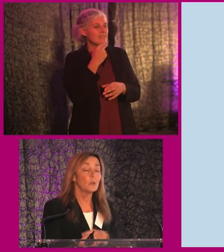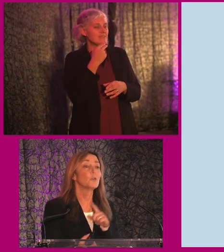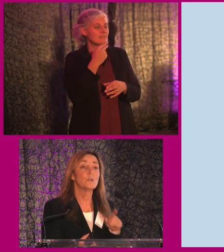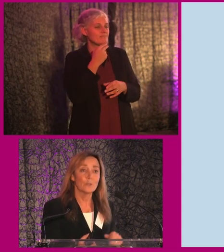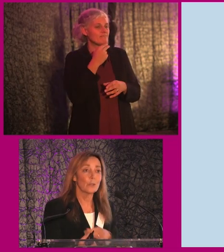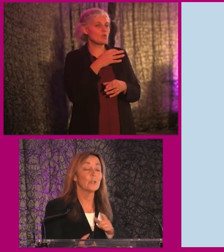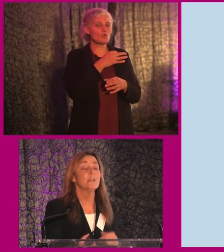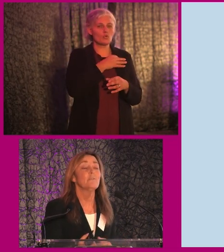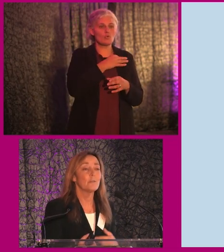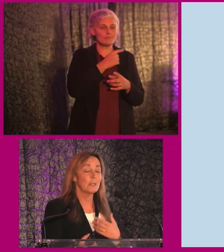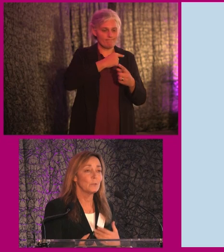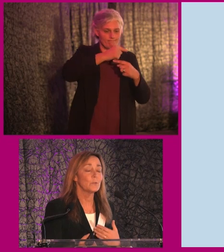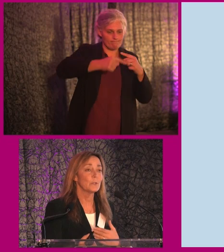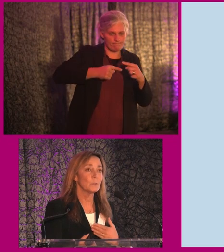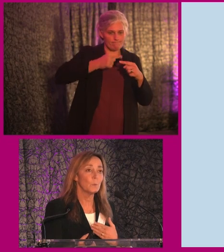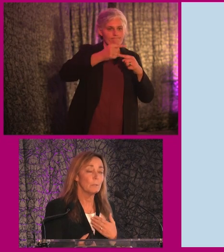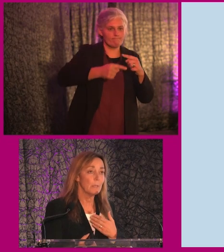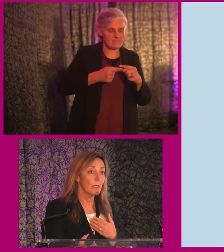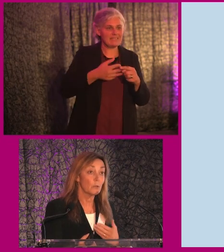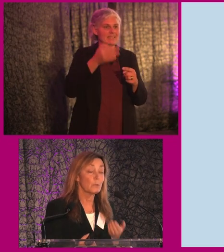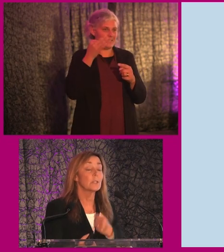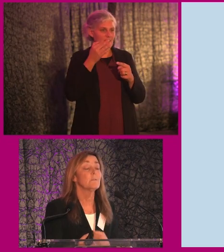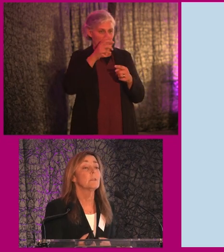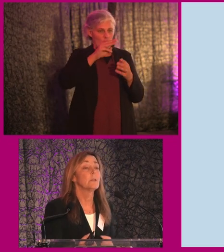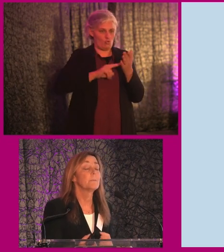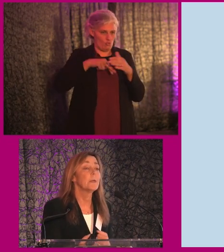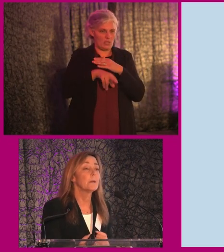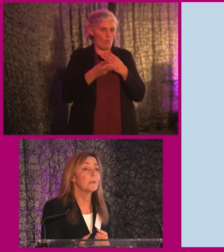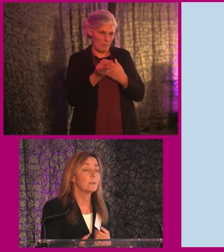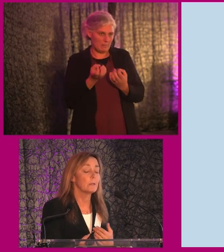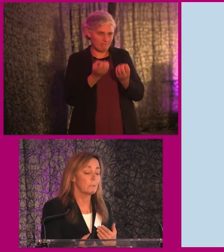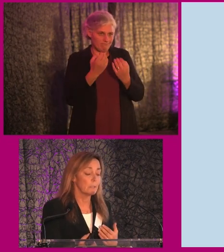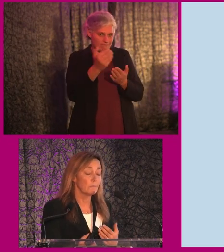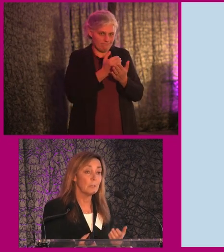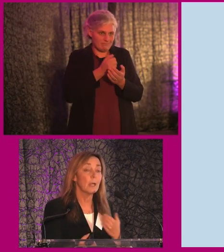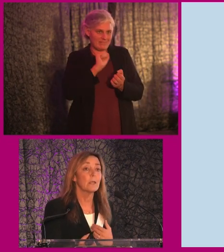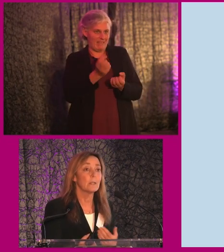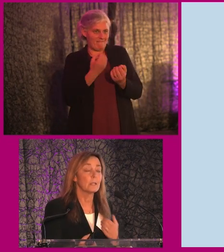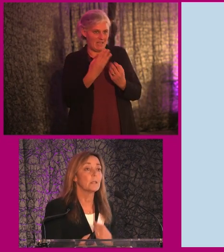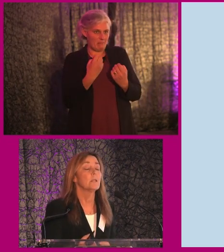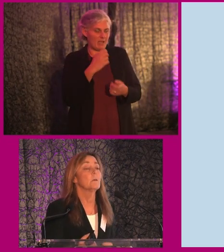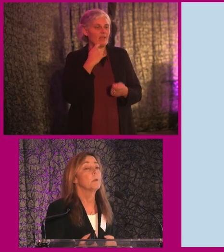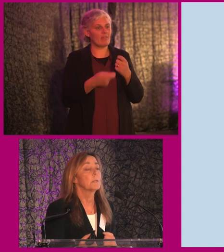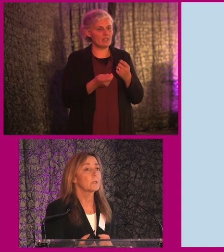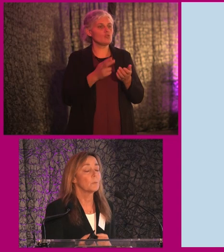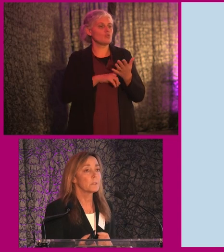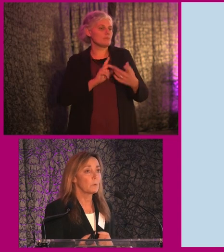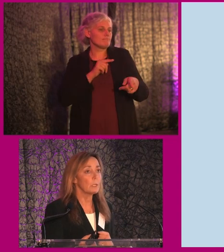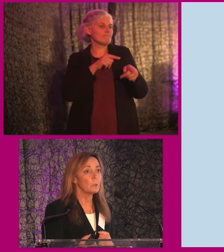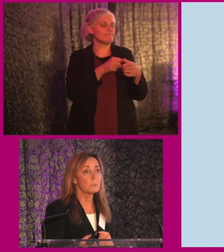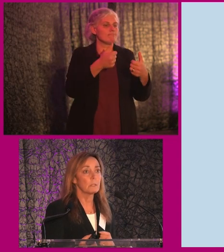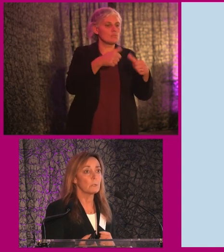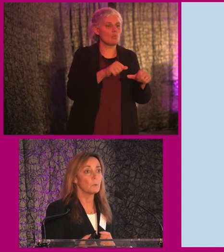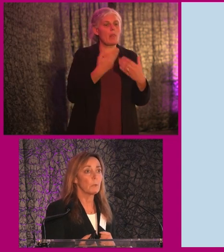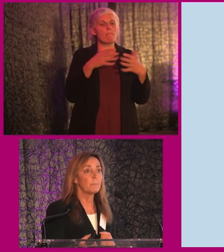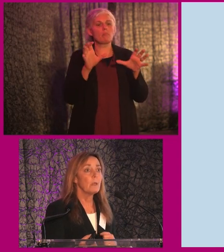good circle if end users will be constructive in their feedback, and then the public sector bodies can really